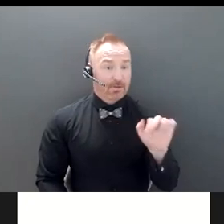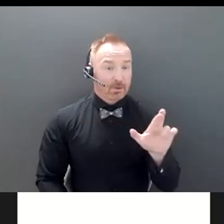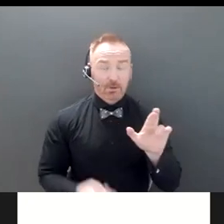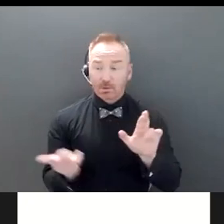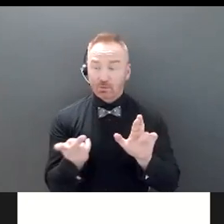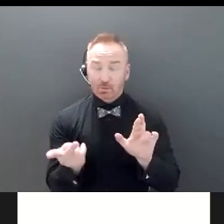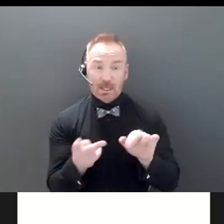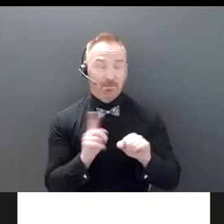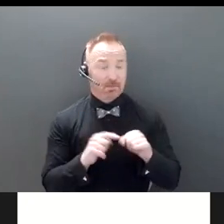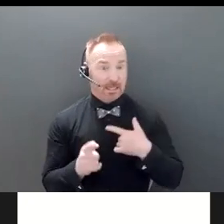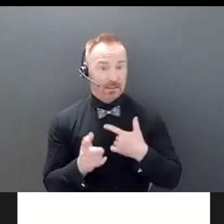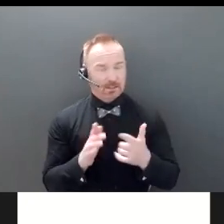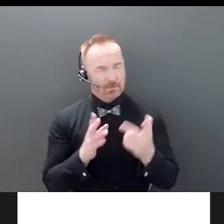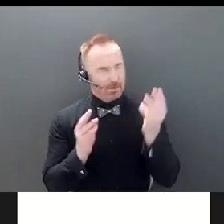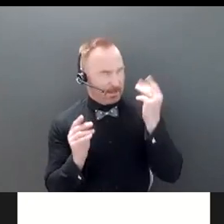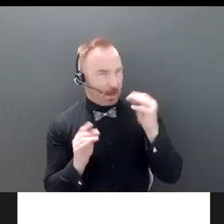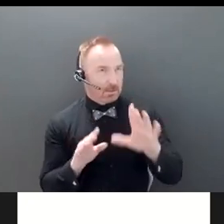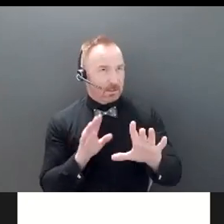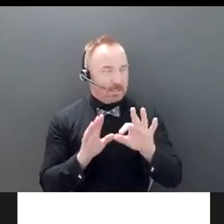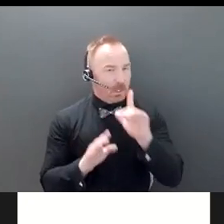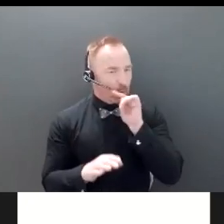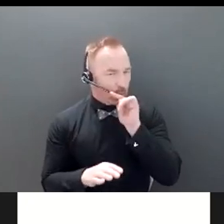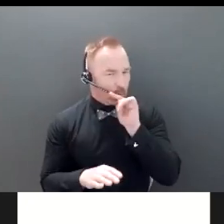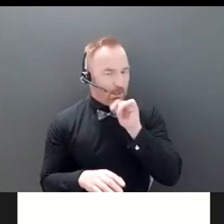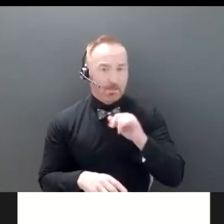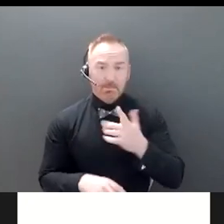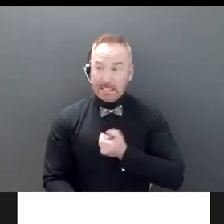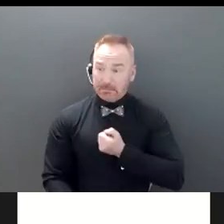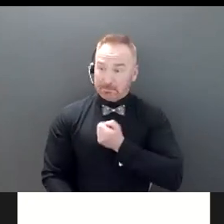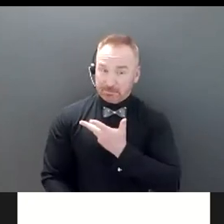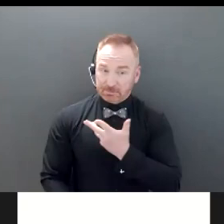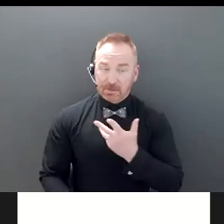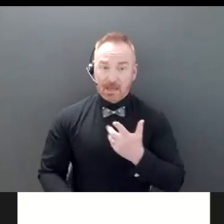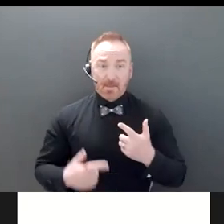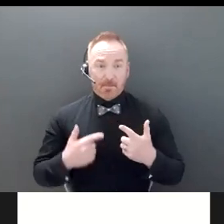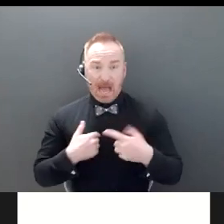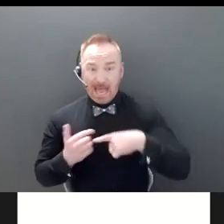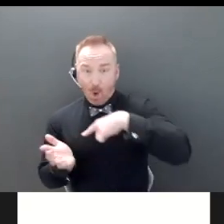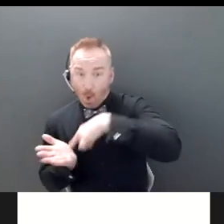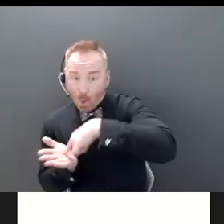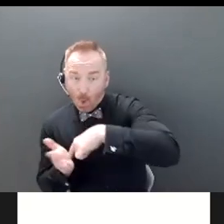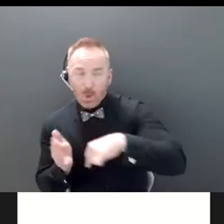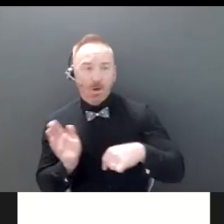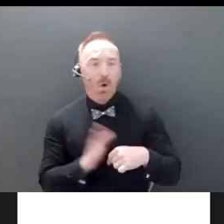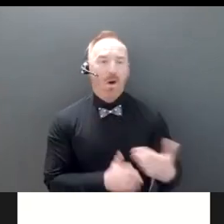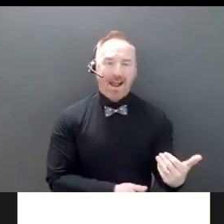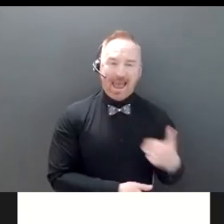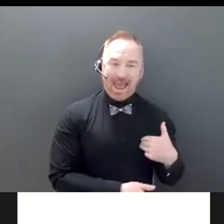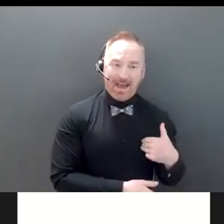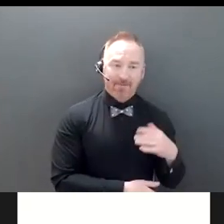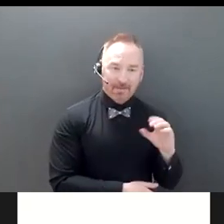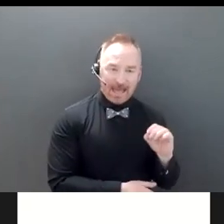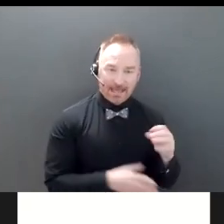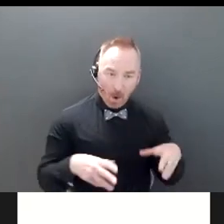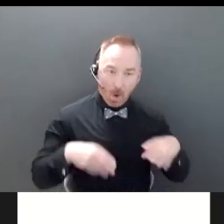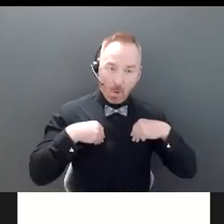you need to disclose what you owe or what you own, and the amount of money you have invested. It's, if there's a problem, if